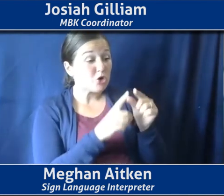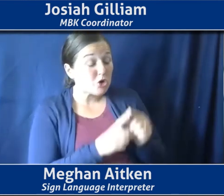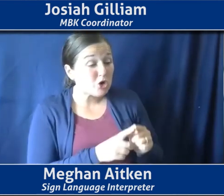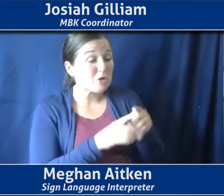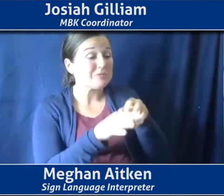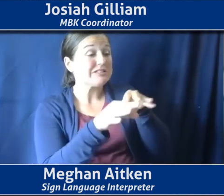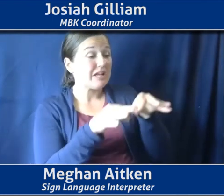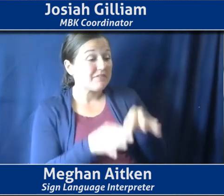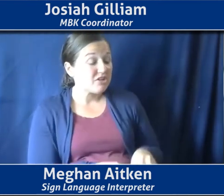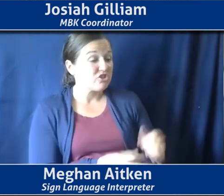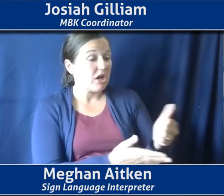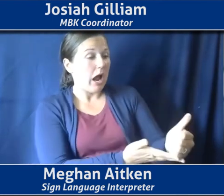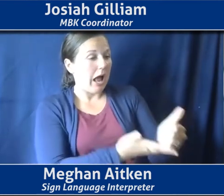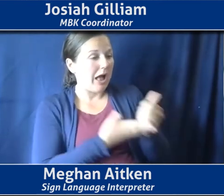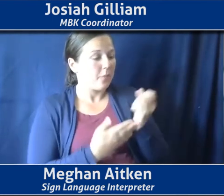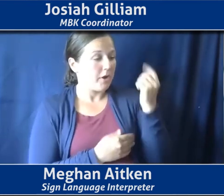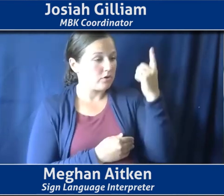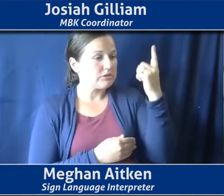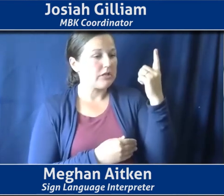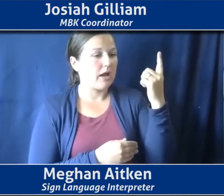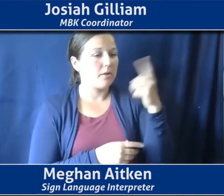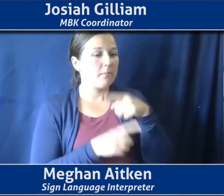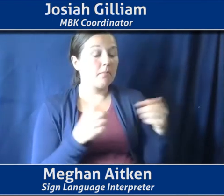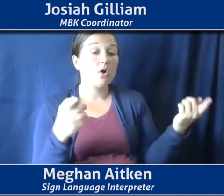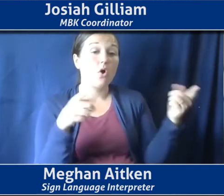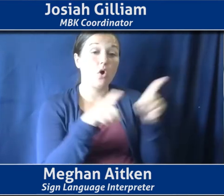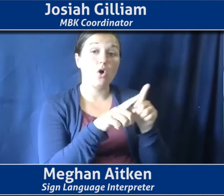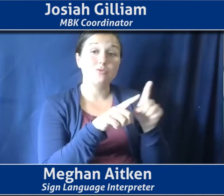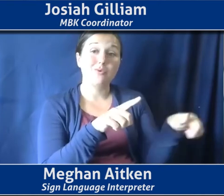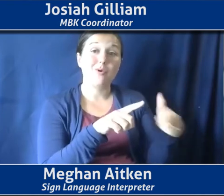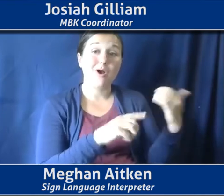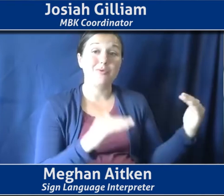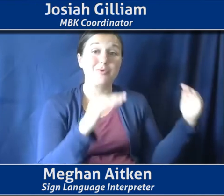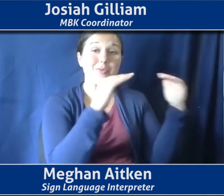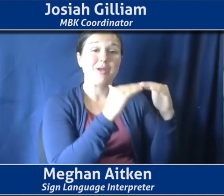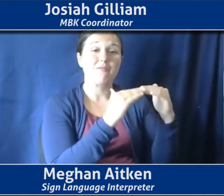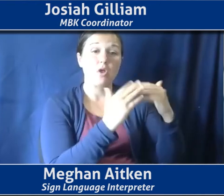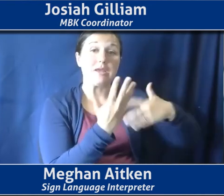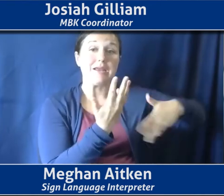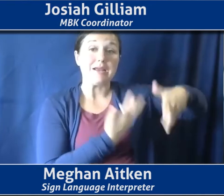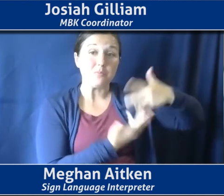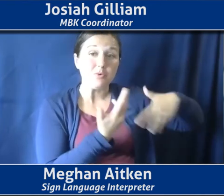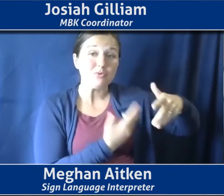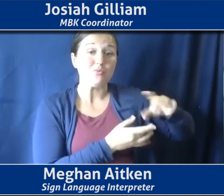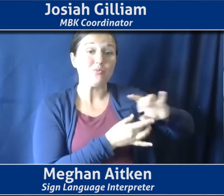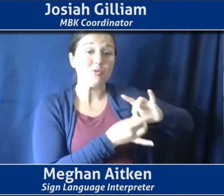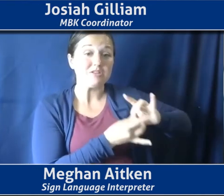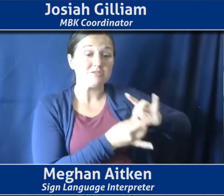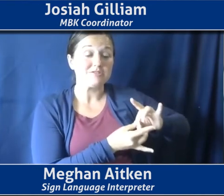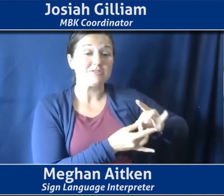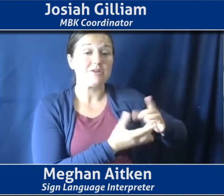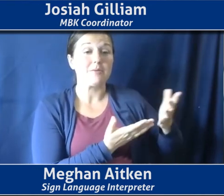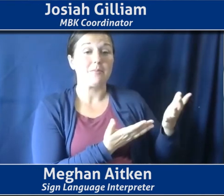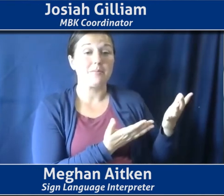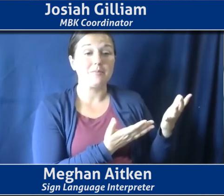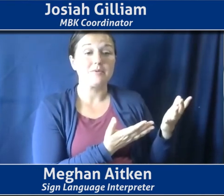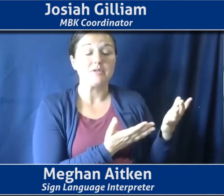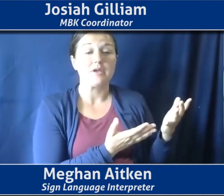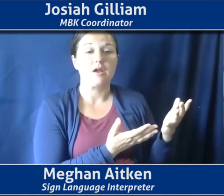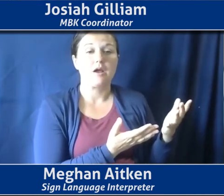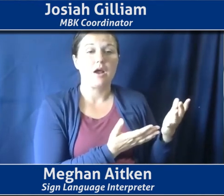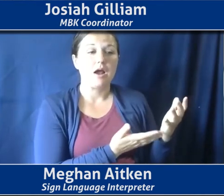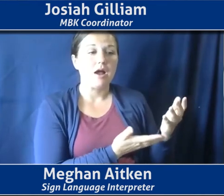understanding. But then there was a whole another level of, of, of through like interpersonal relationship, um, having,